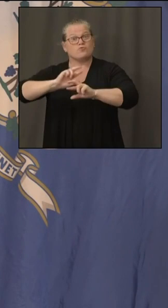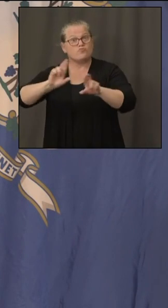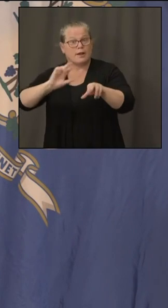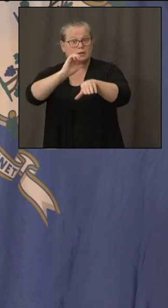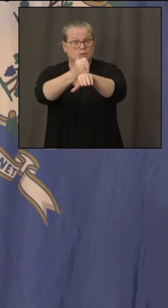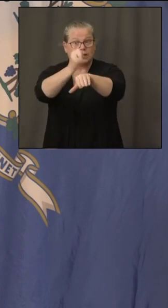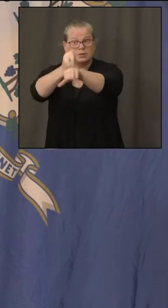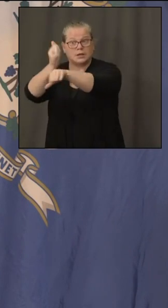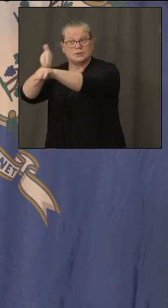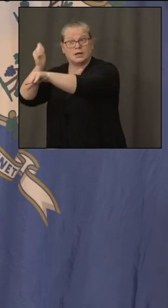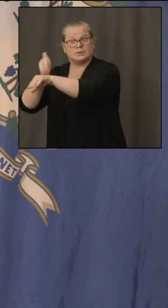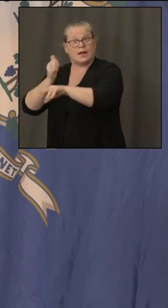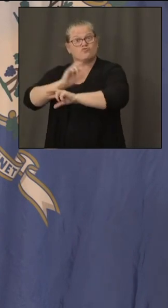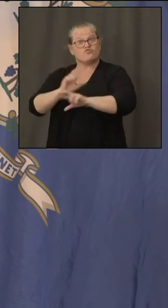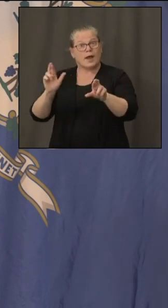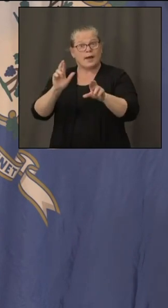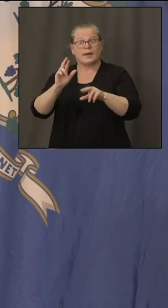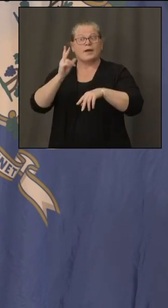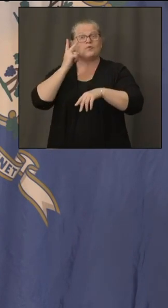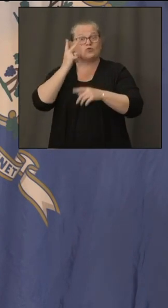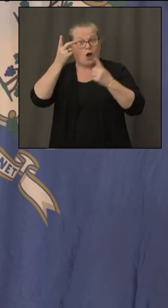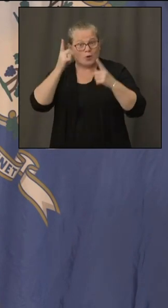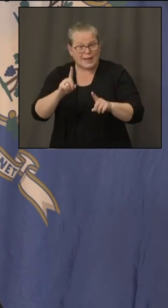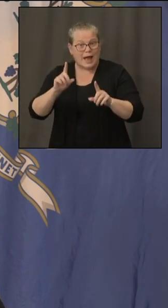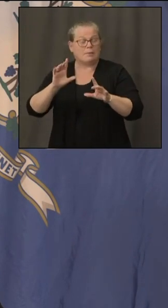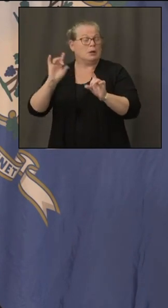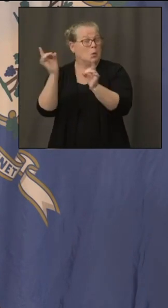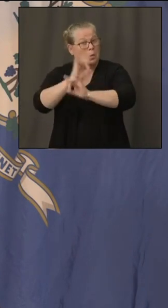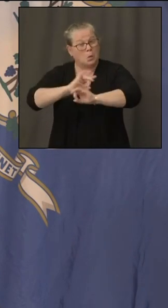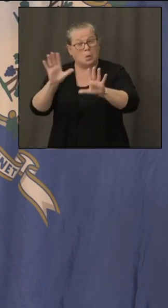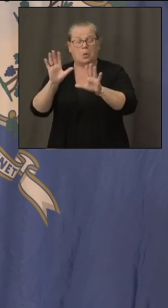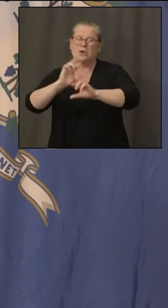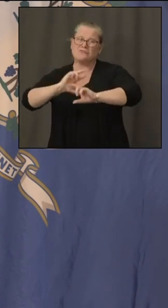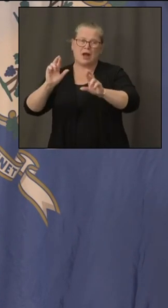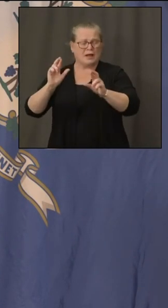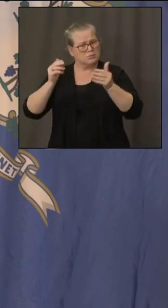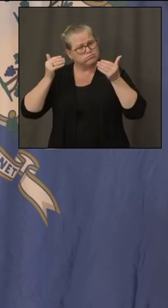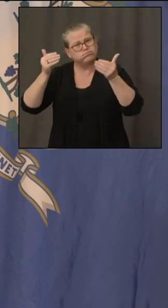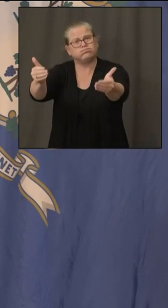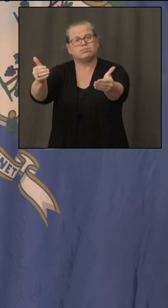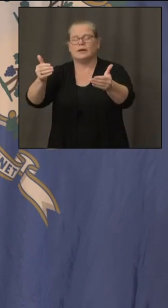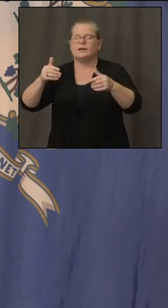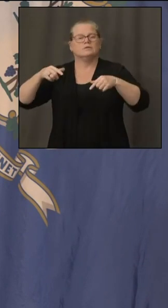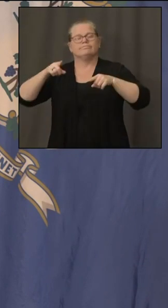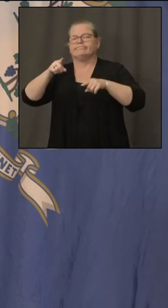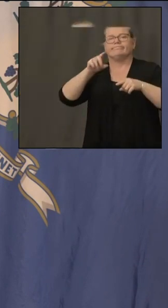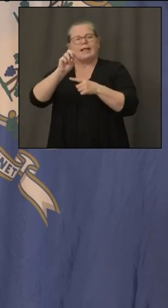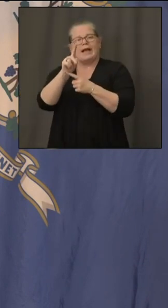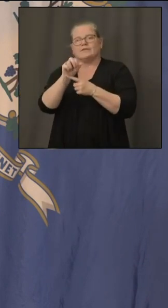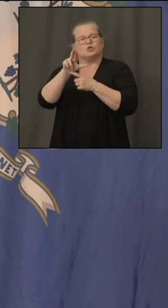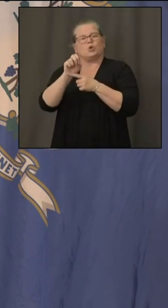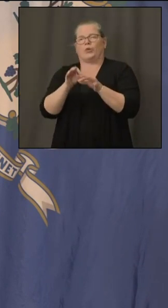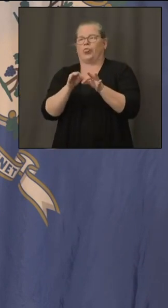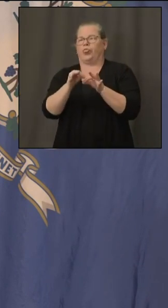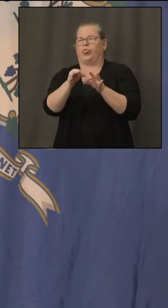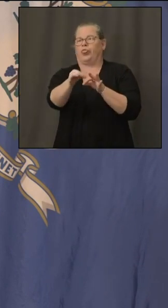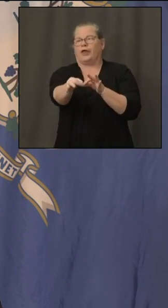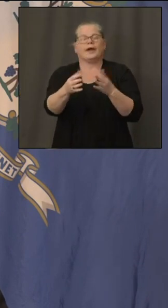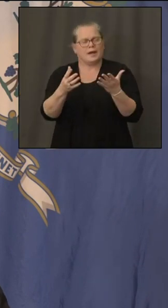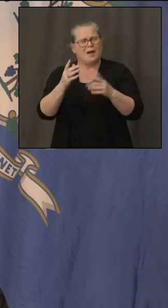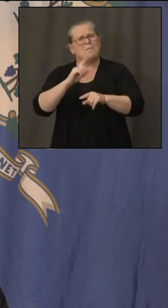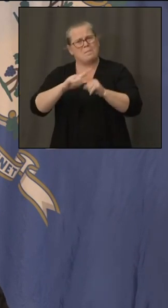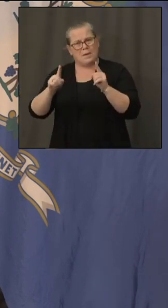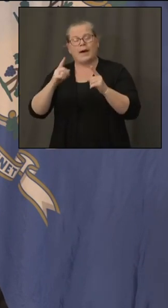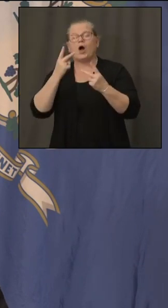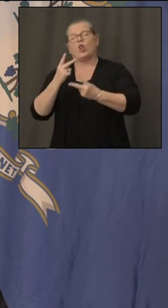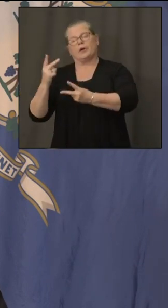scope of what was happening you know but there's plenty of time to look back i'm looking forward right now we've got to get more people on the ground more boots on the